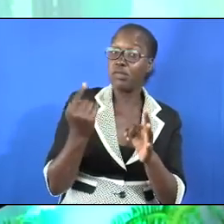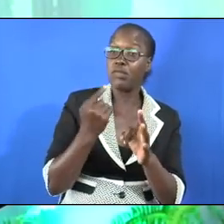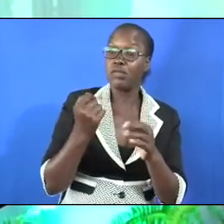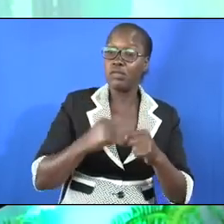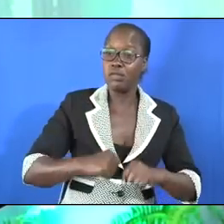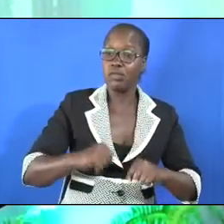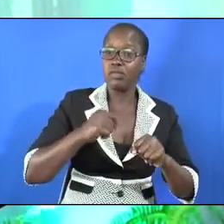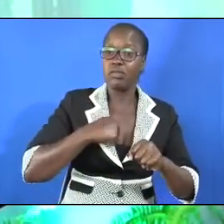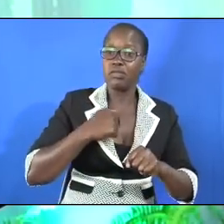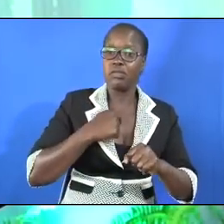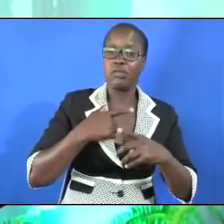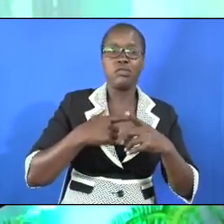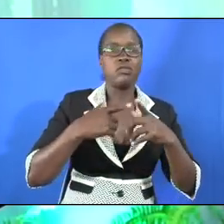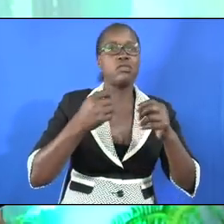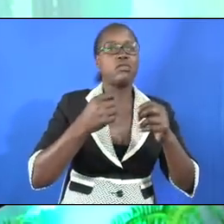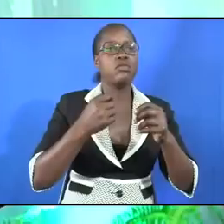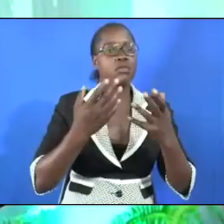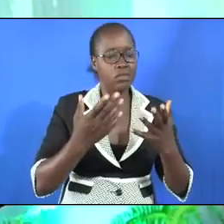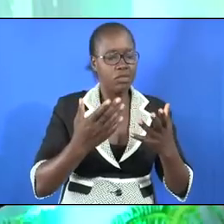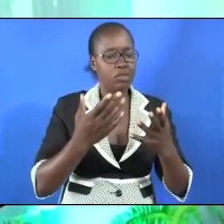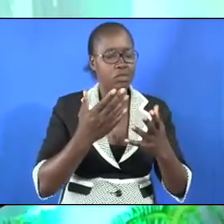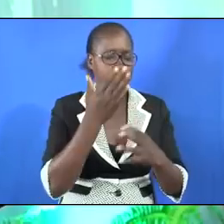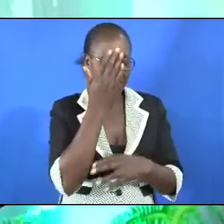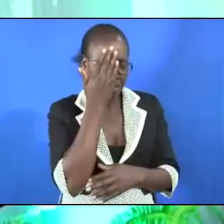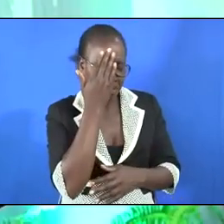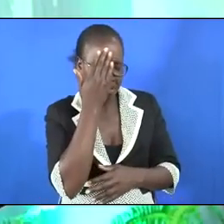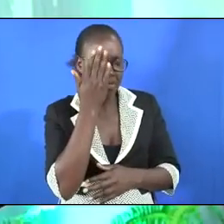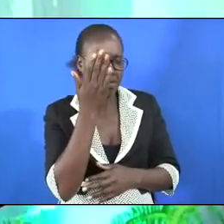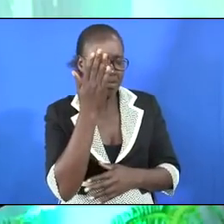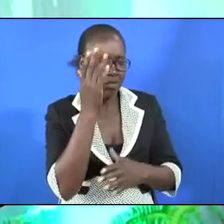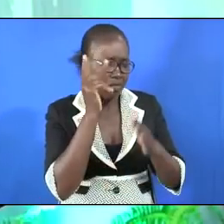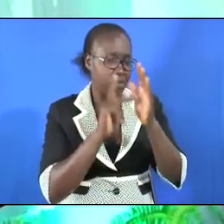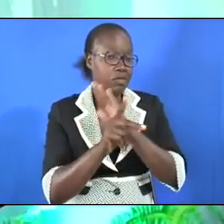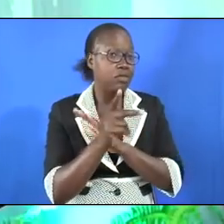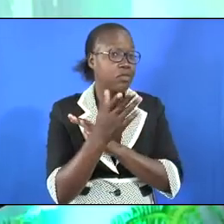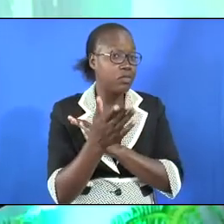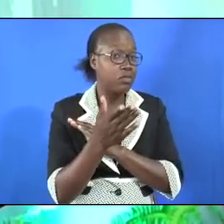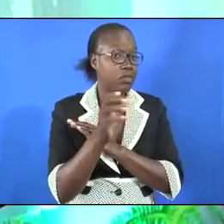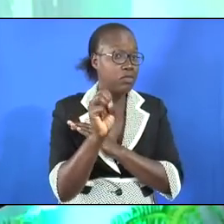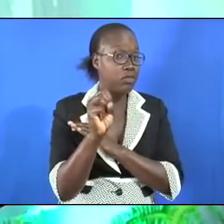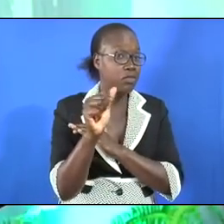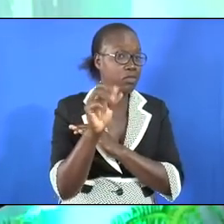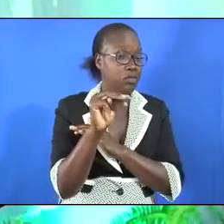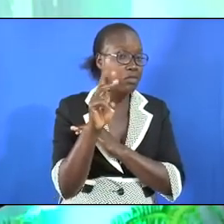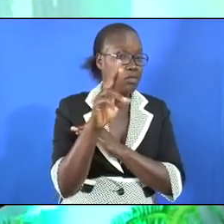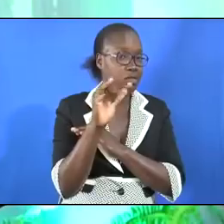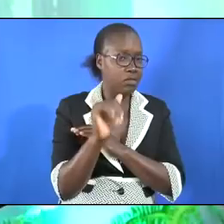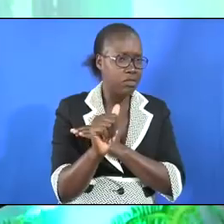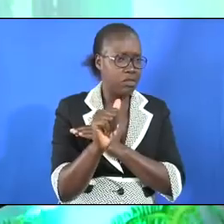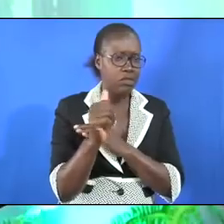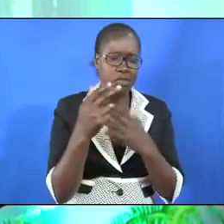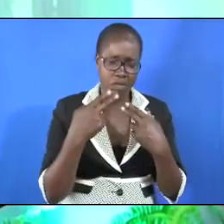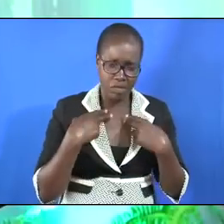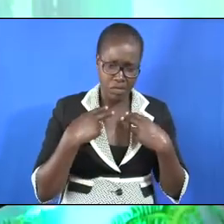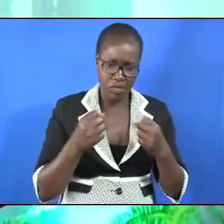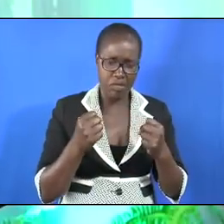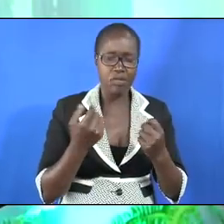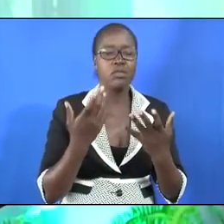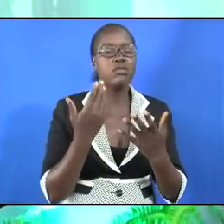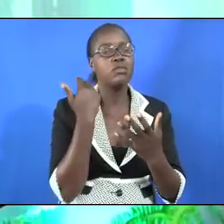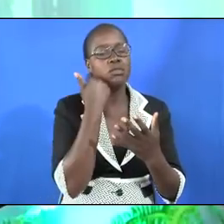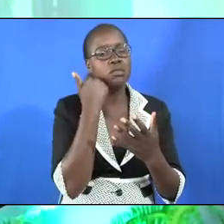master were with the prophet that is in Samaria, for he will heal him of his leprosy.